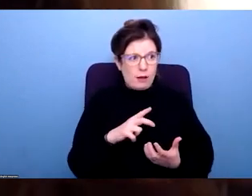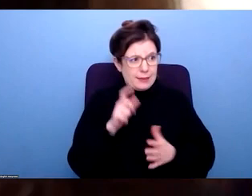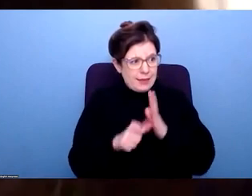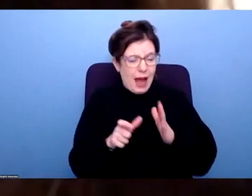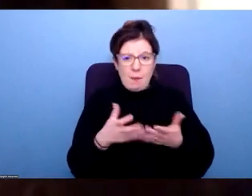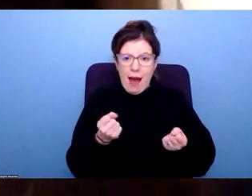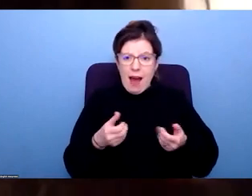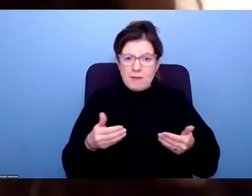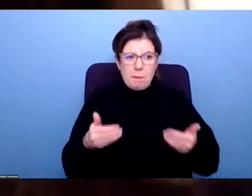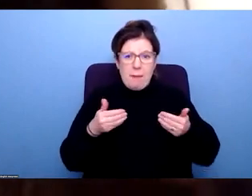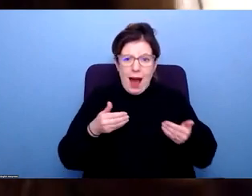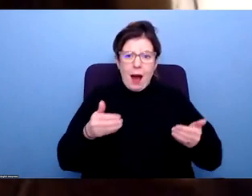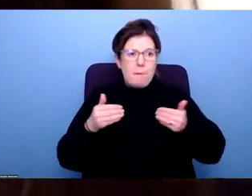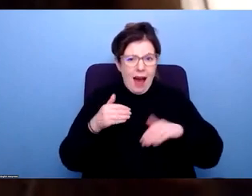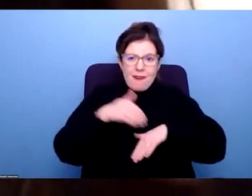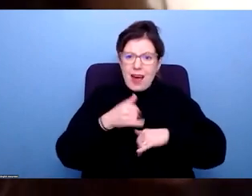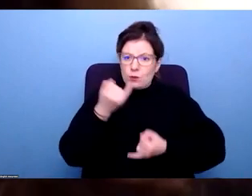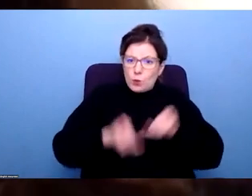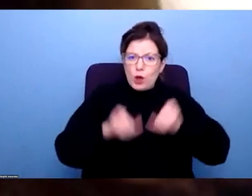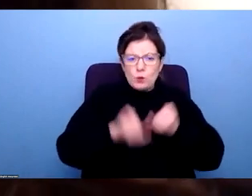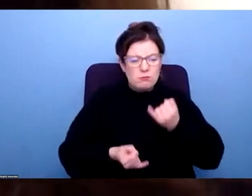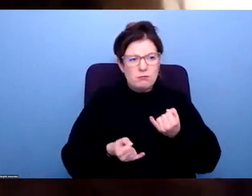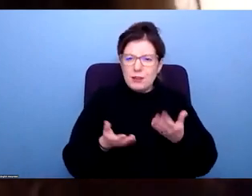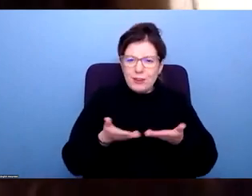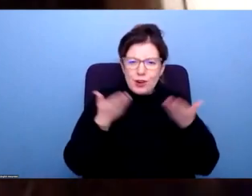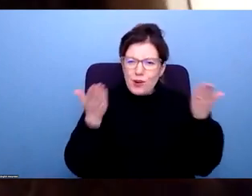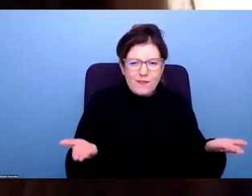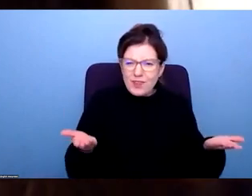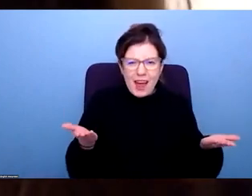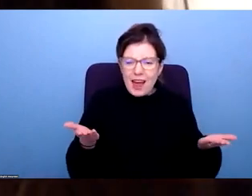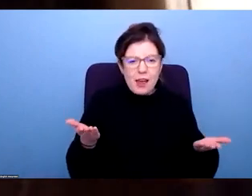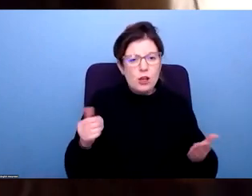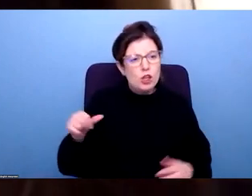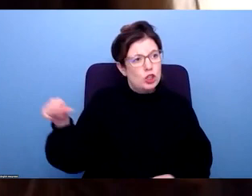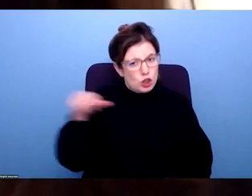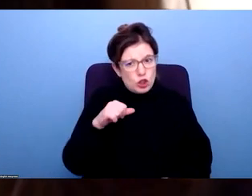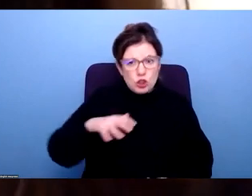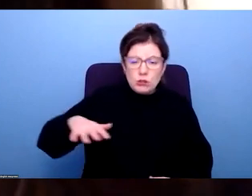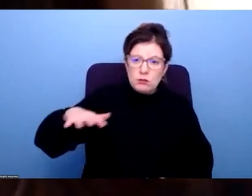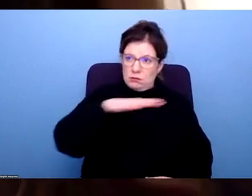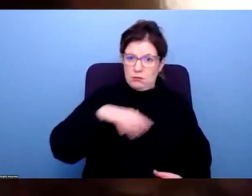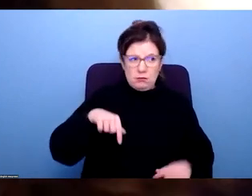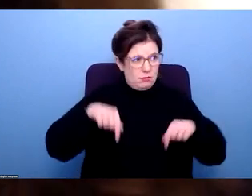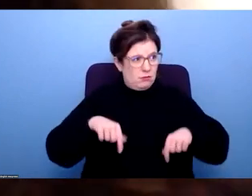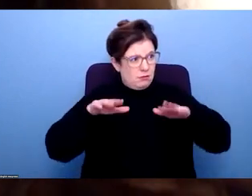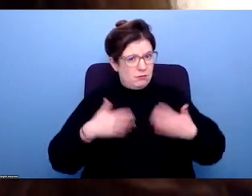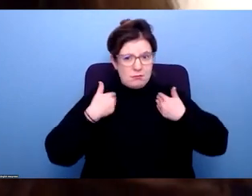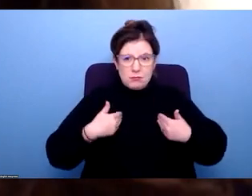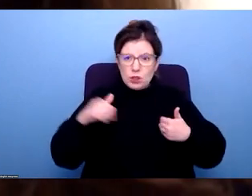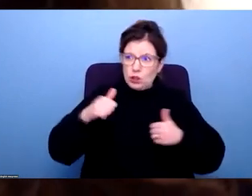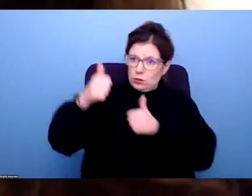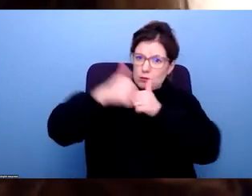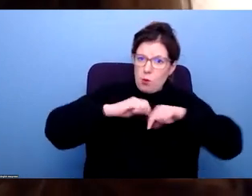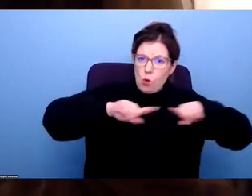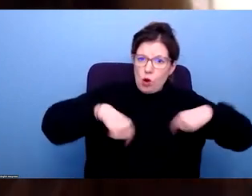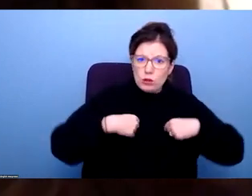It just simply isn't fair and it's not justice. And we should be doing better, especially in a nation as rich as we are. So